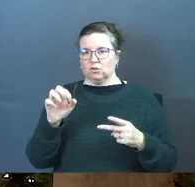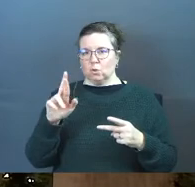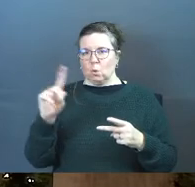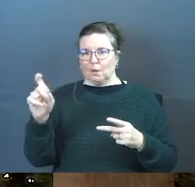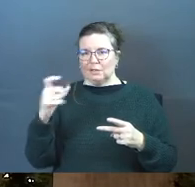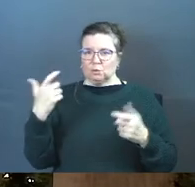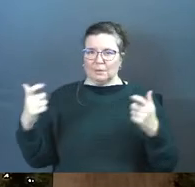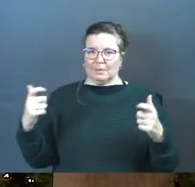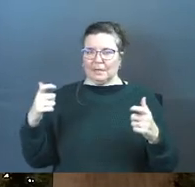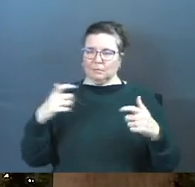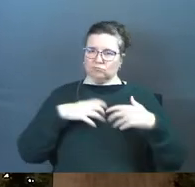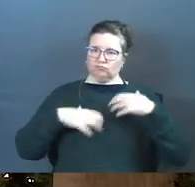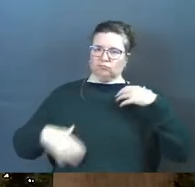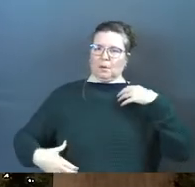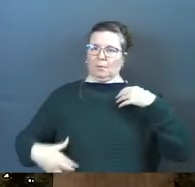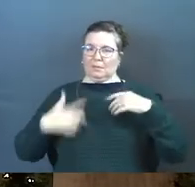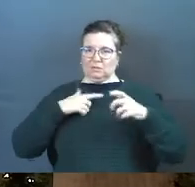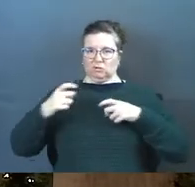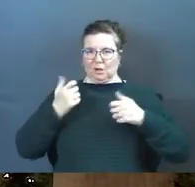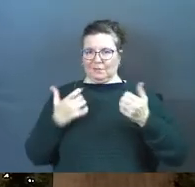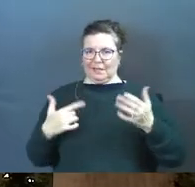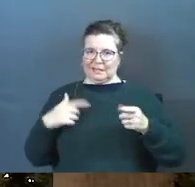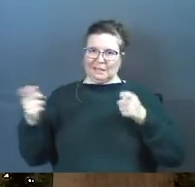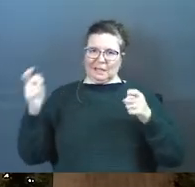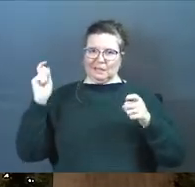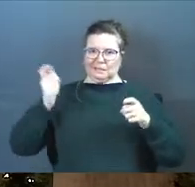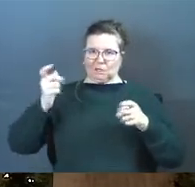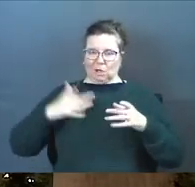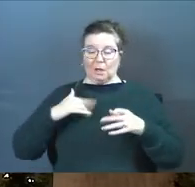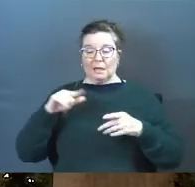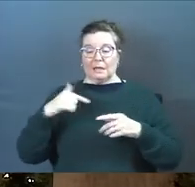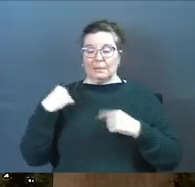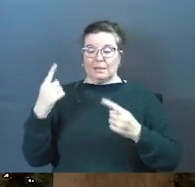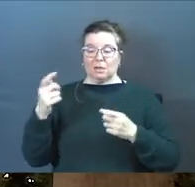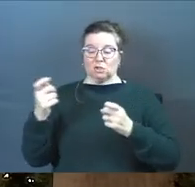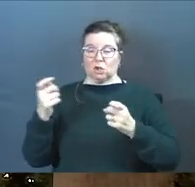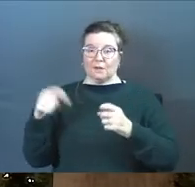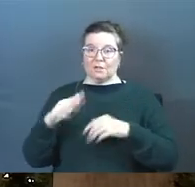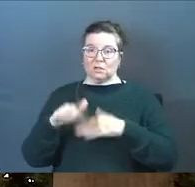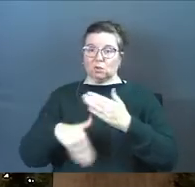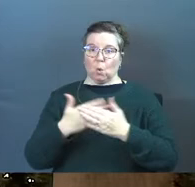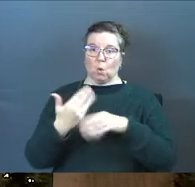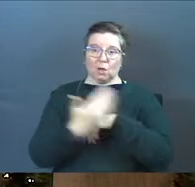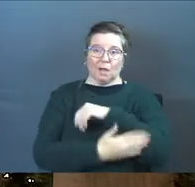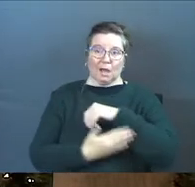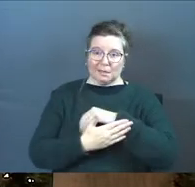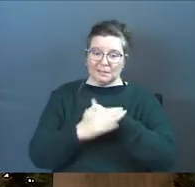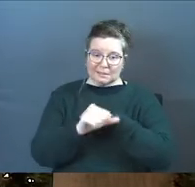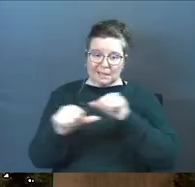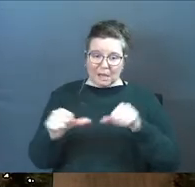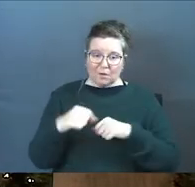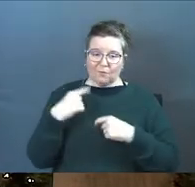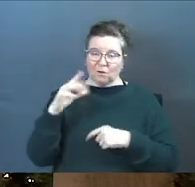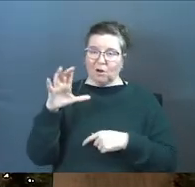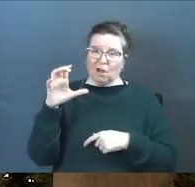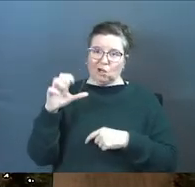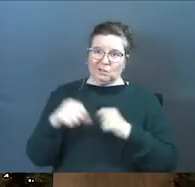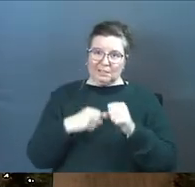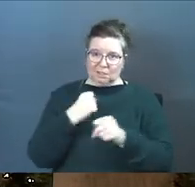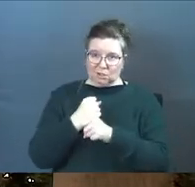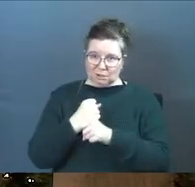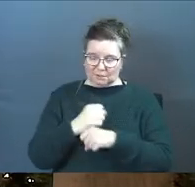like big emperor guy and he's in charge of everything he's like a dictator and he's been in charge of this whole country this whole area for a hundred